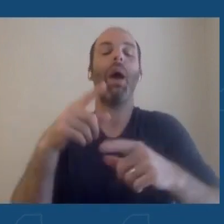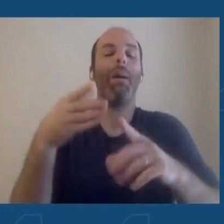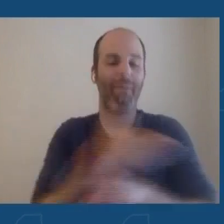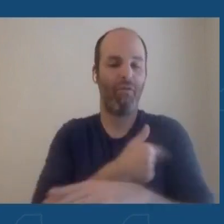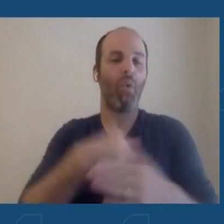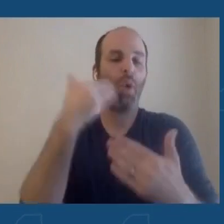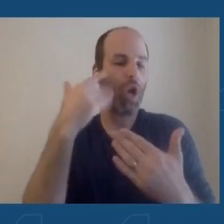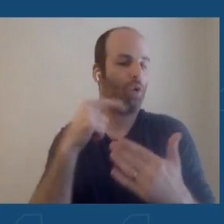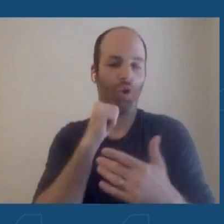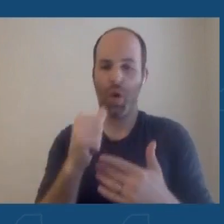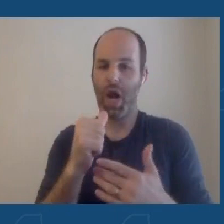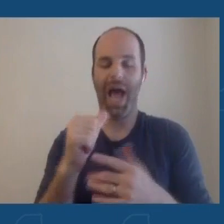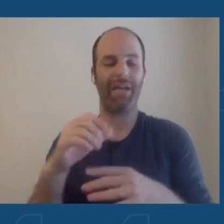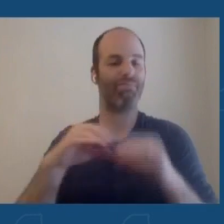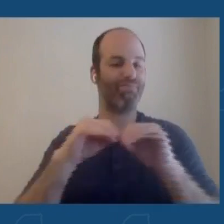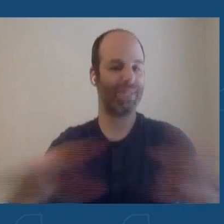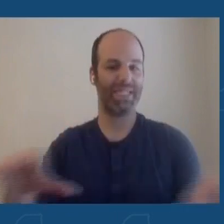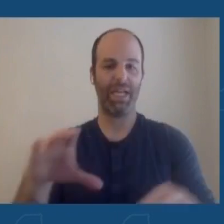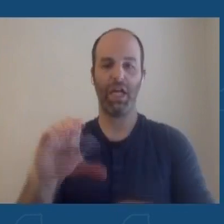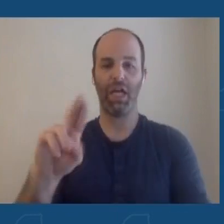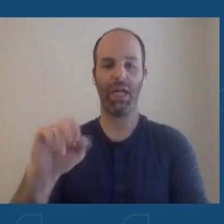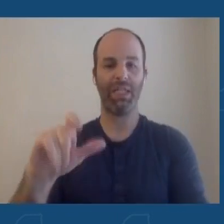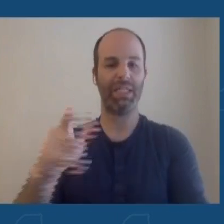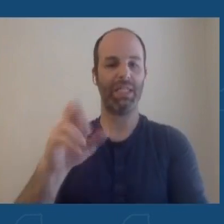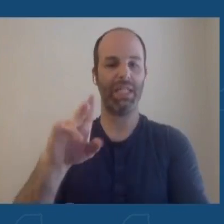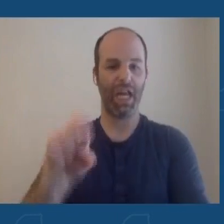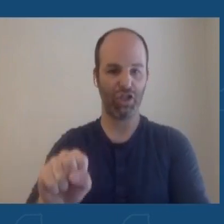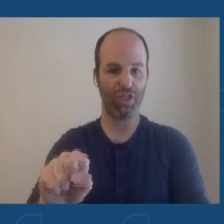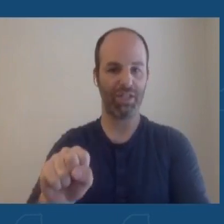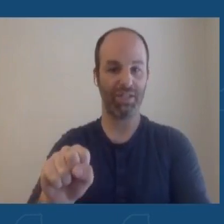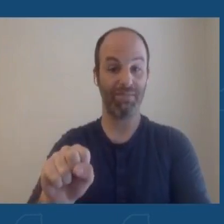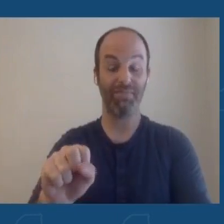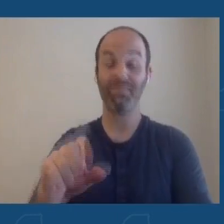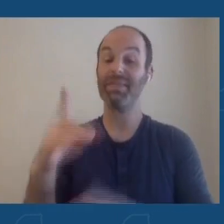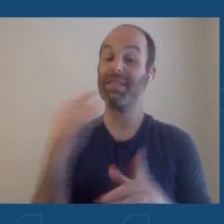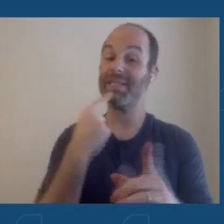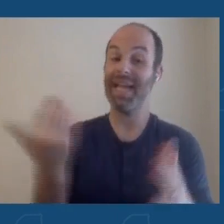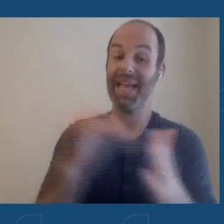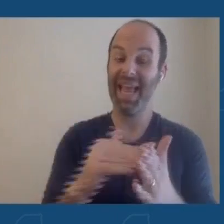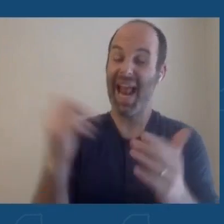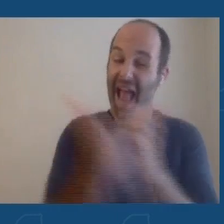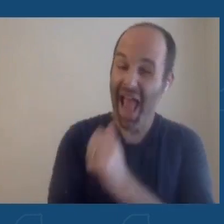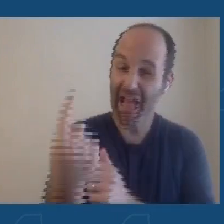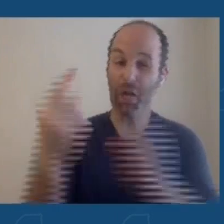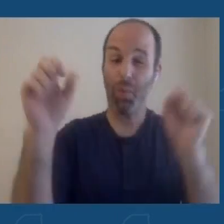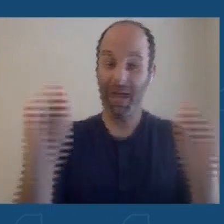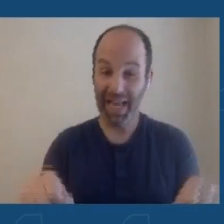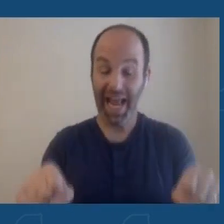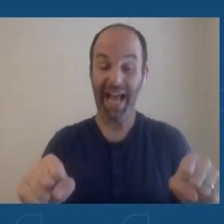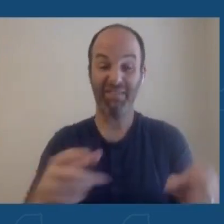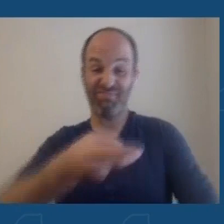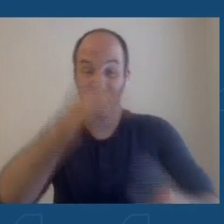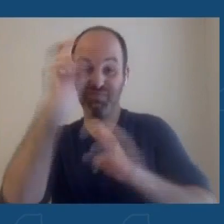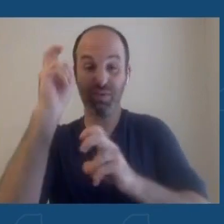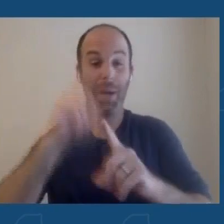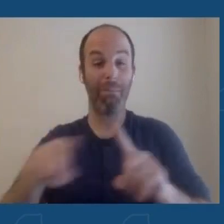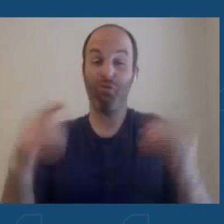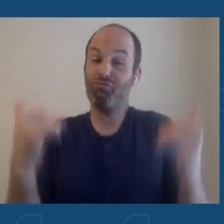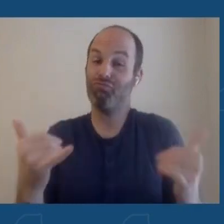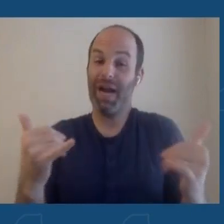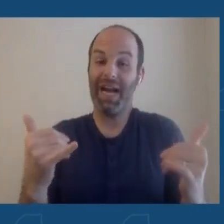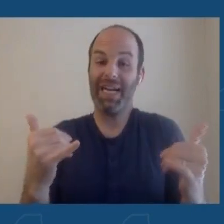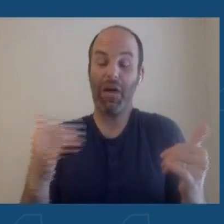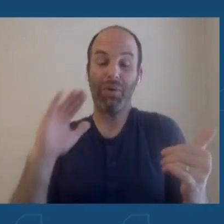All right, let me just say again that anyone can get monkeypox, but in the current outbreak, monkeypox is